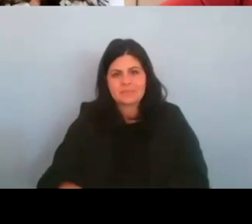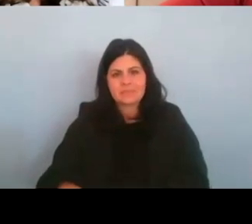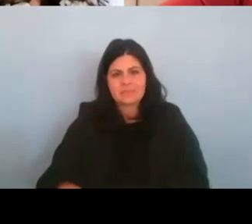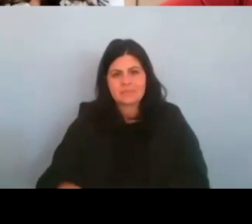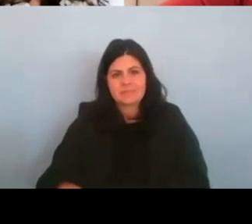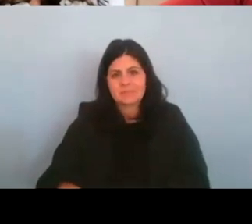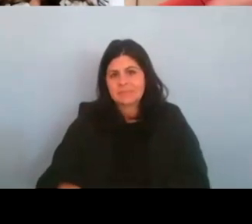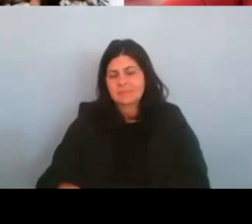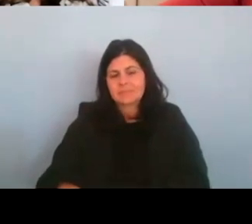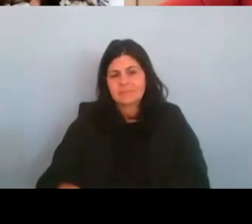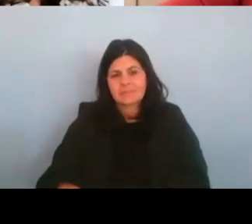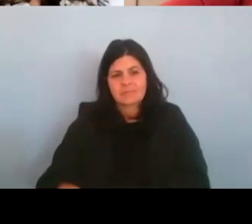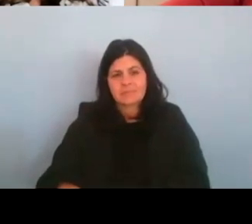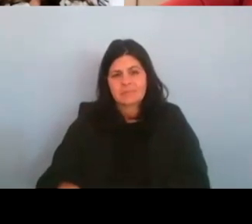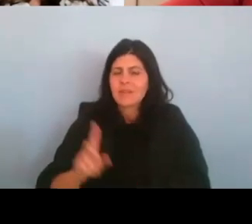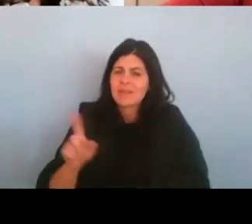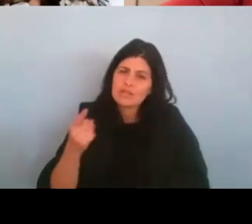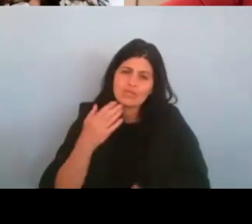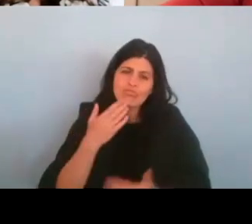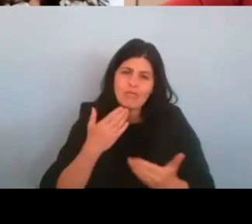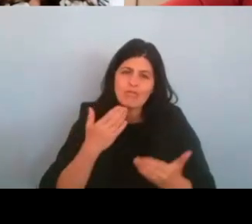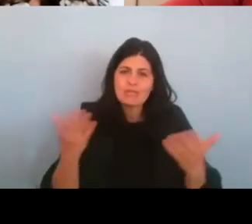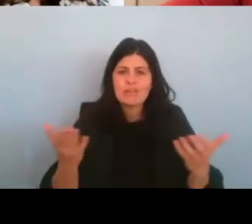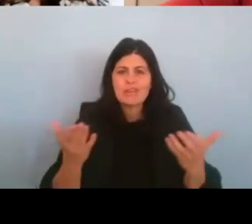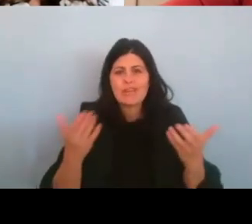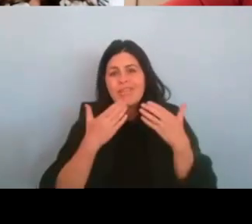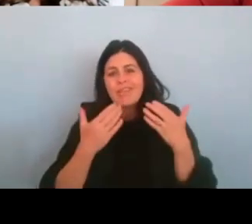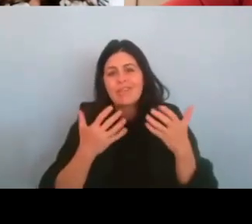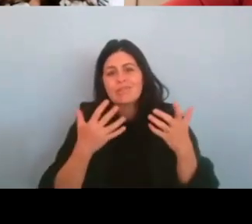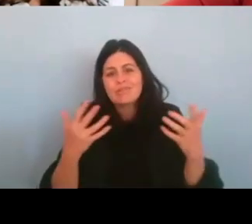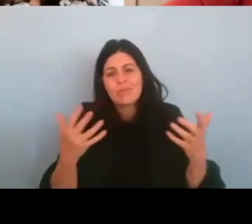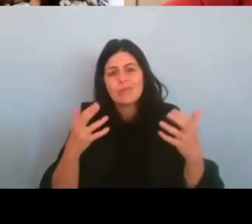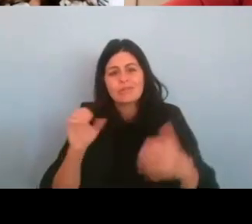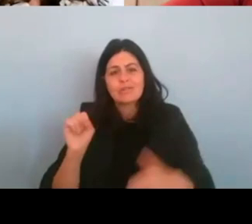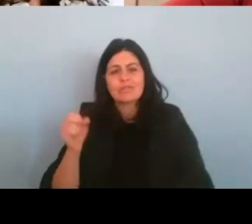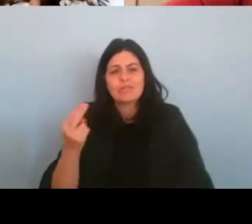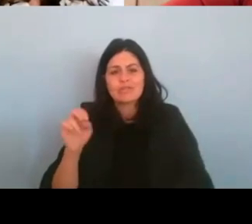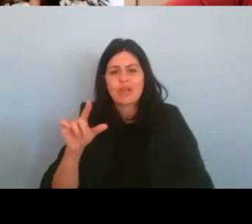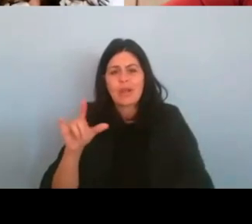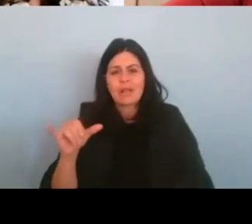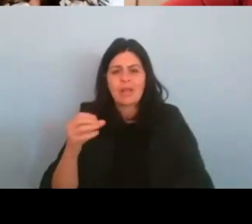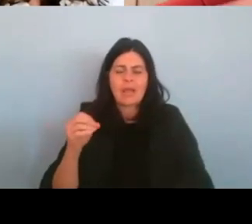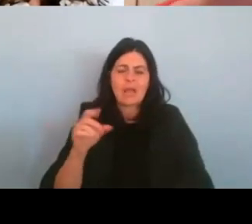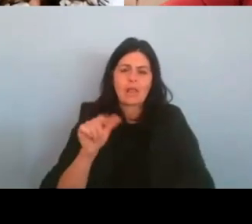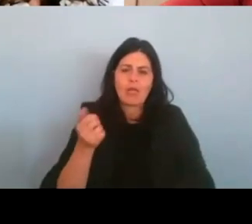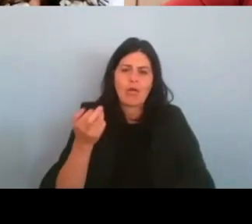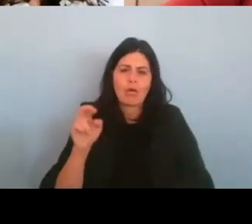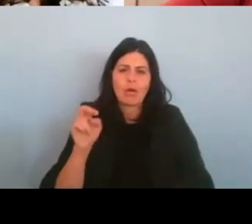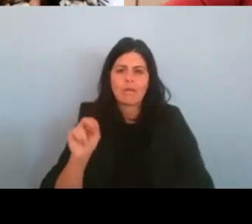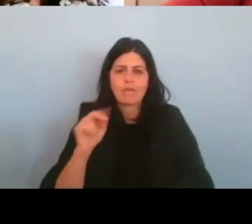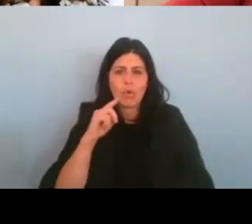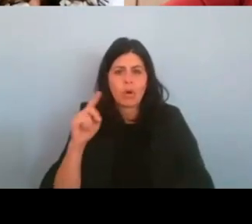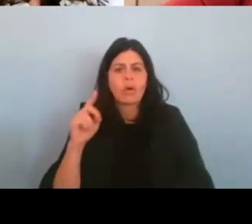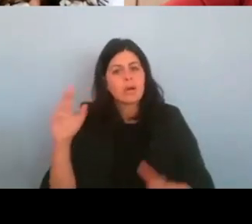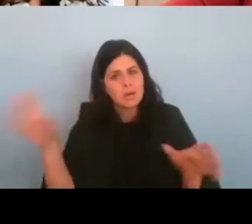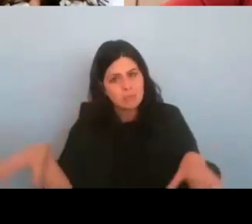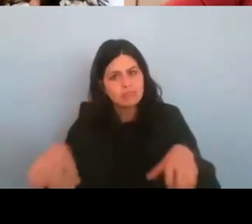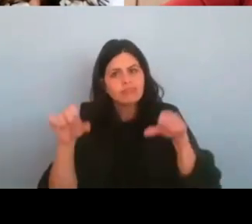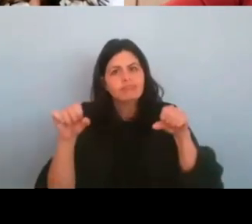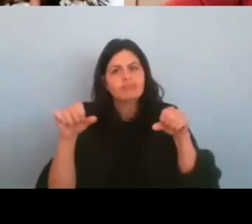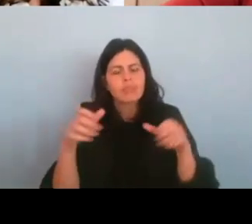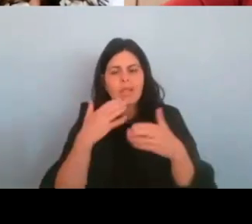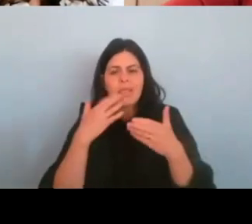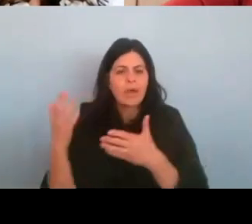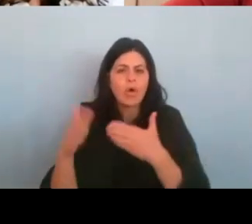I'm just, uh, really grateful to be here. Thank you so much, Shelly and Lauren for putting this together and thank you for everyone who joined us today